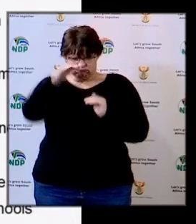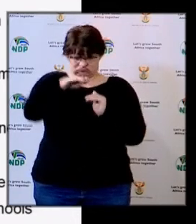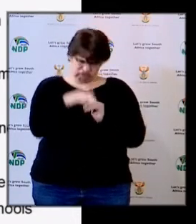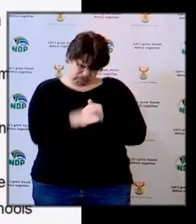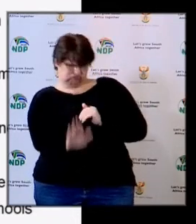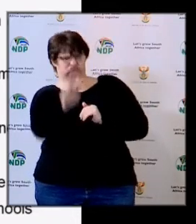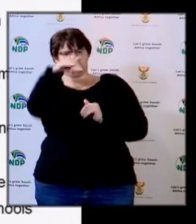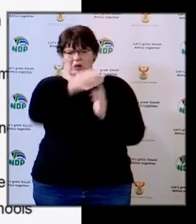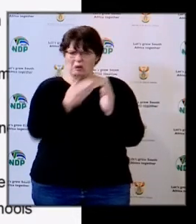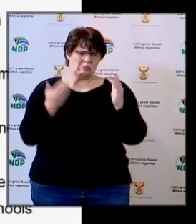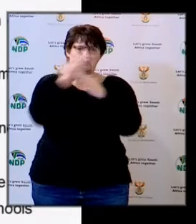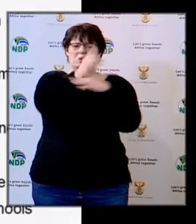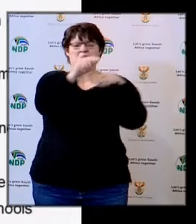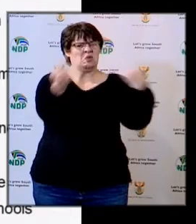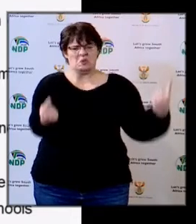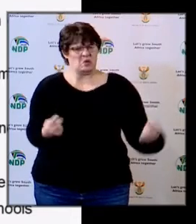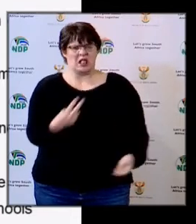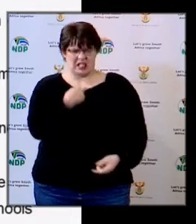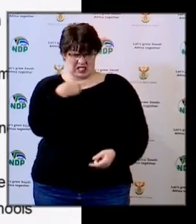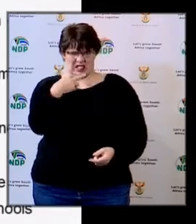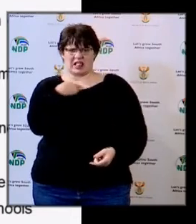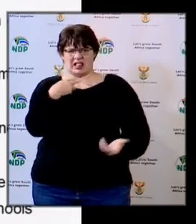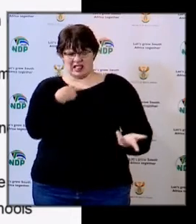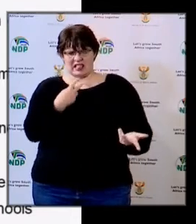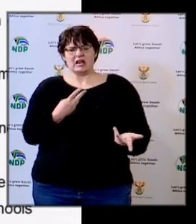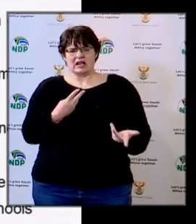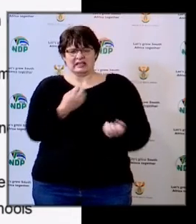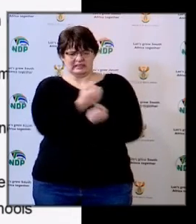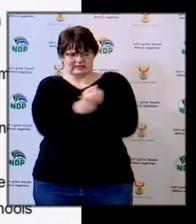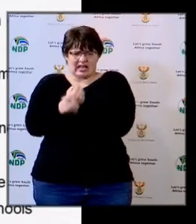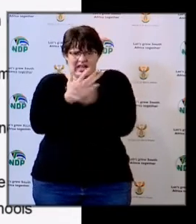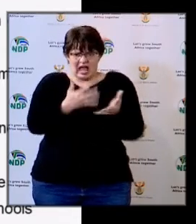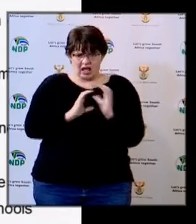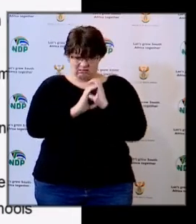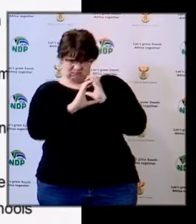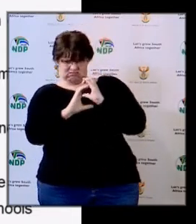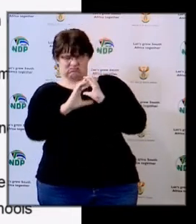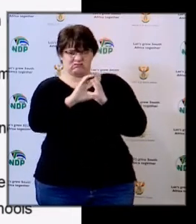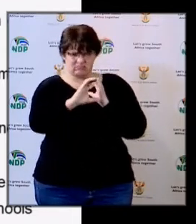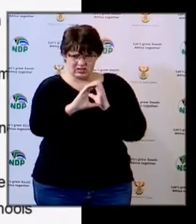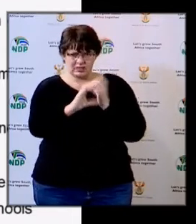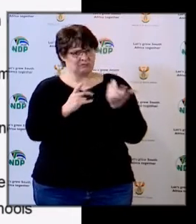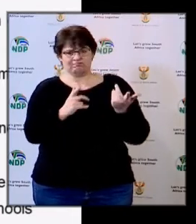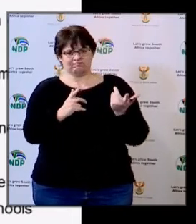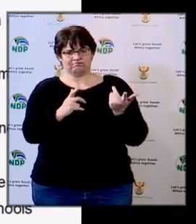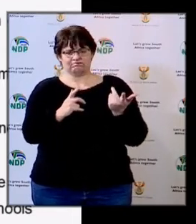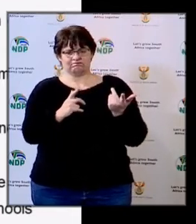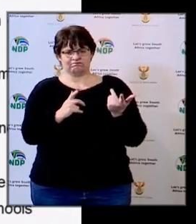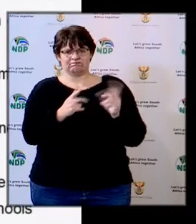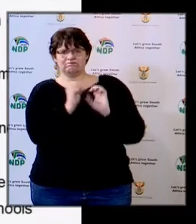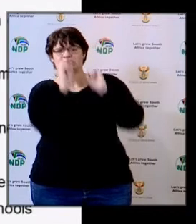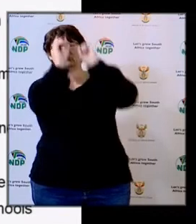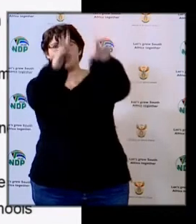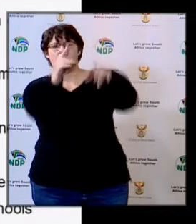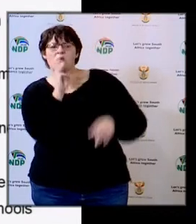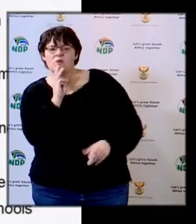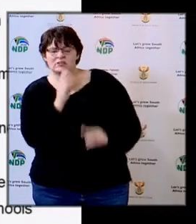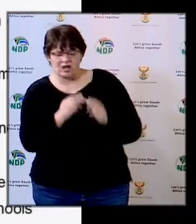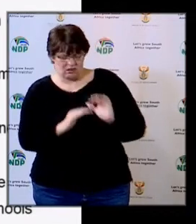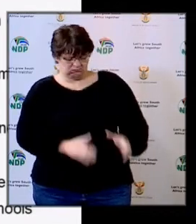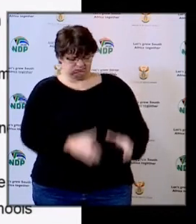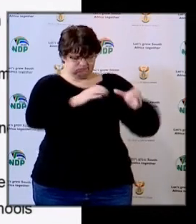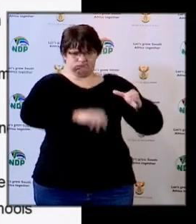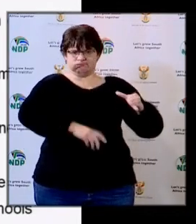topography in certain provinces resulted in tankers and delivering of tankers taking long to fill those tanks.